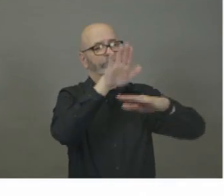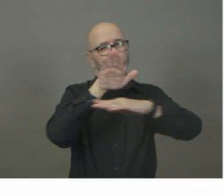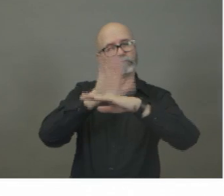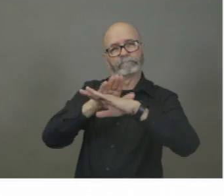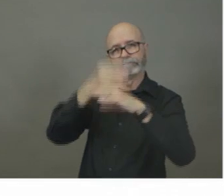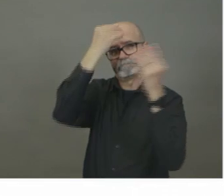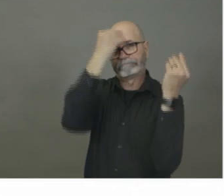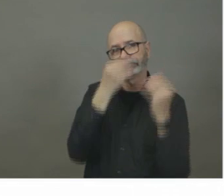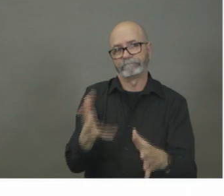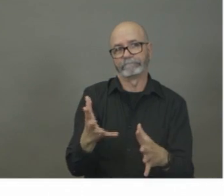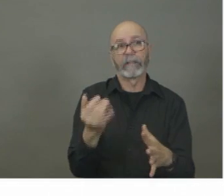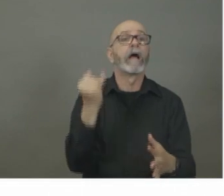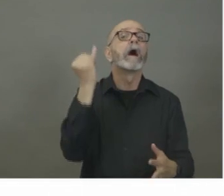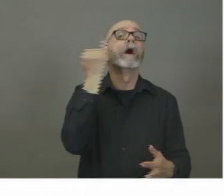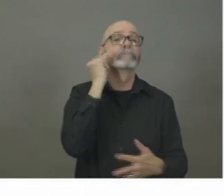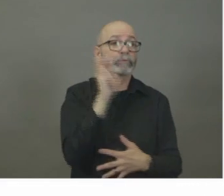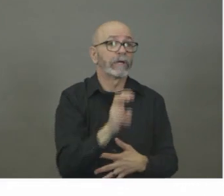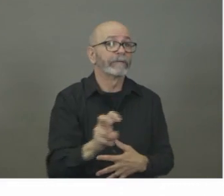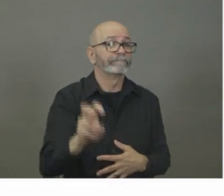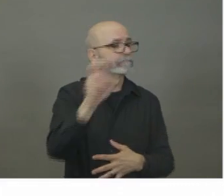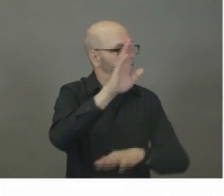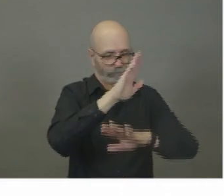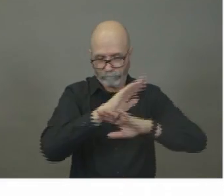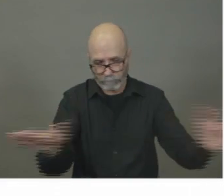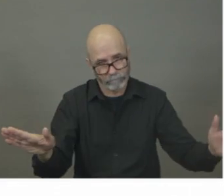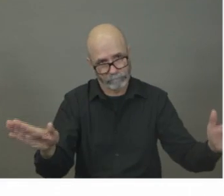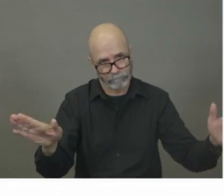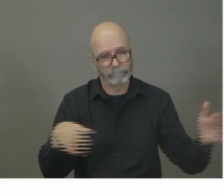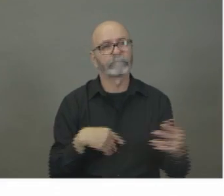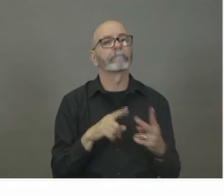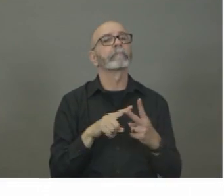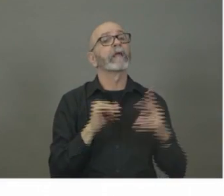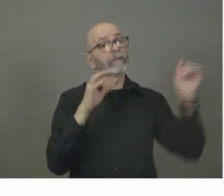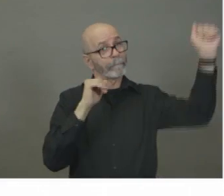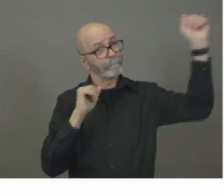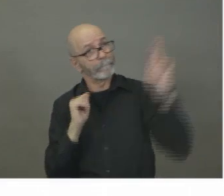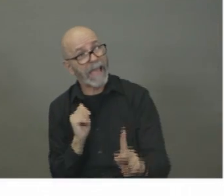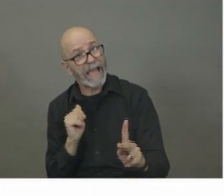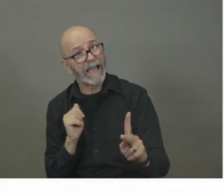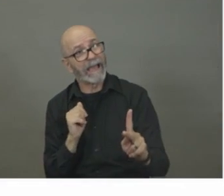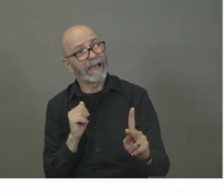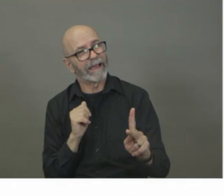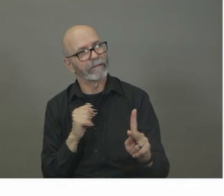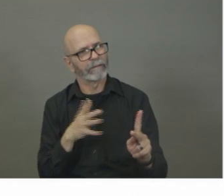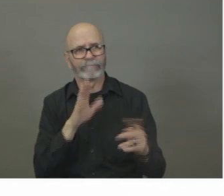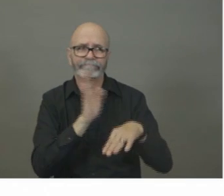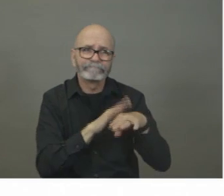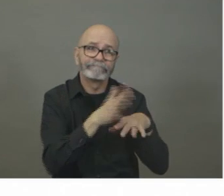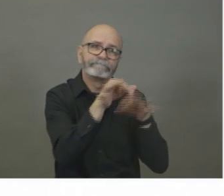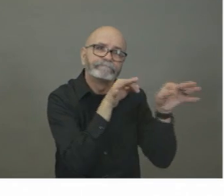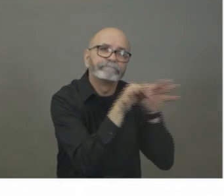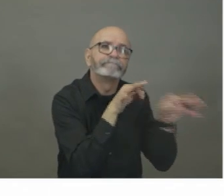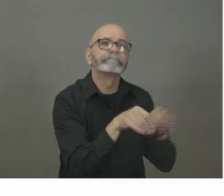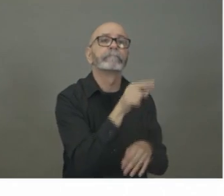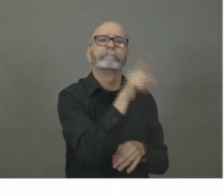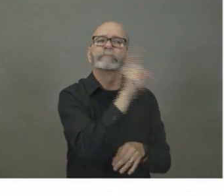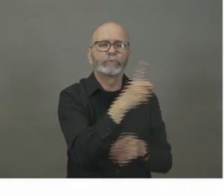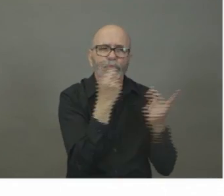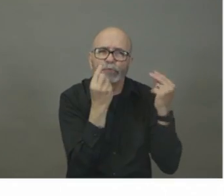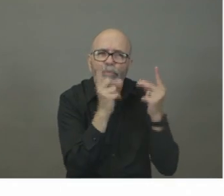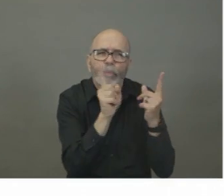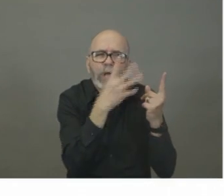is not advised. When they come back, they're given, they're told, uh, they have, everybody has to identify where they've traveled.